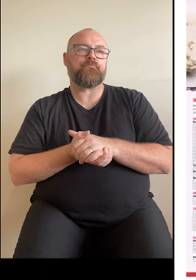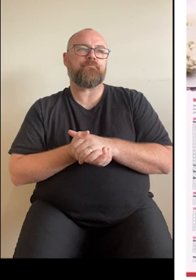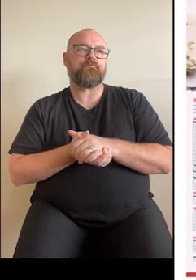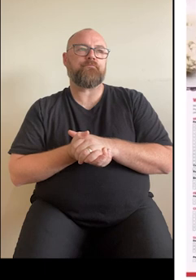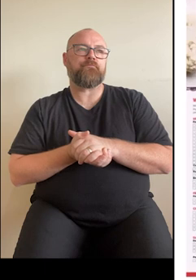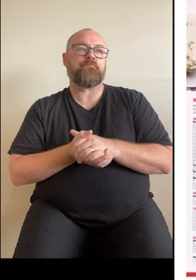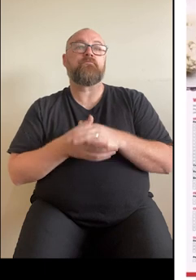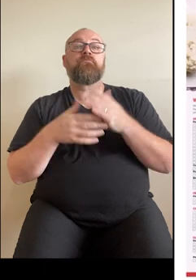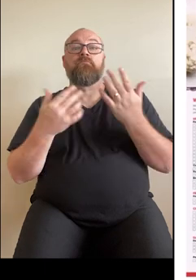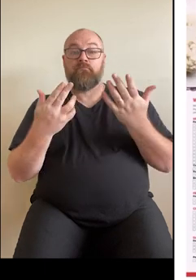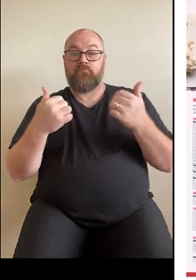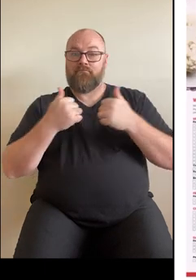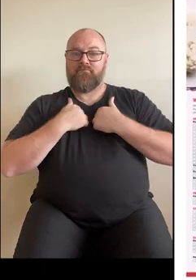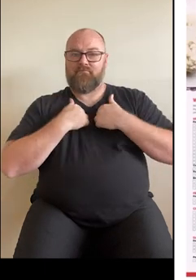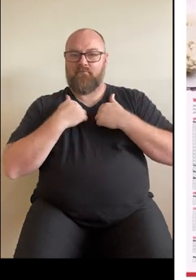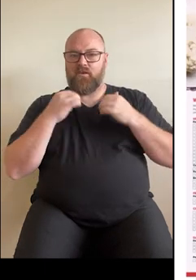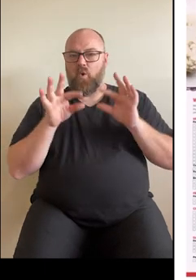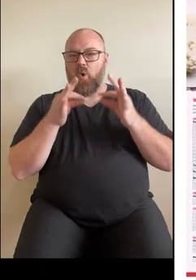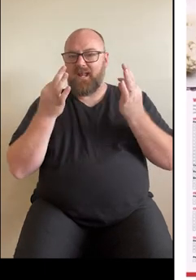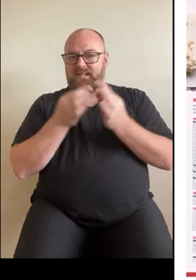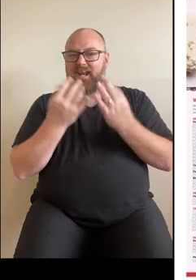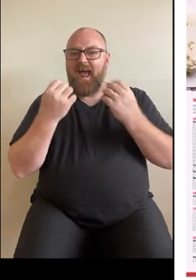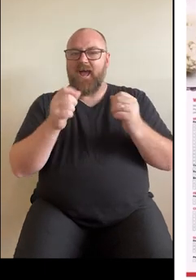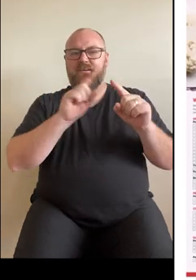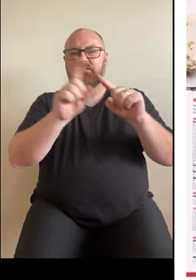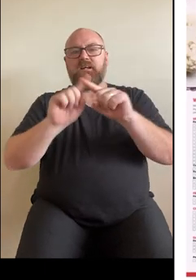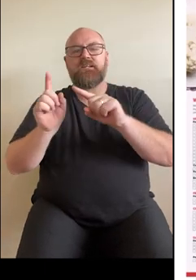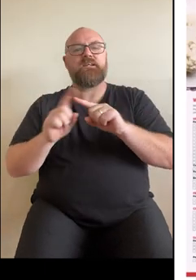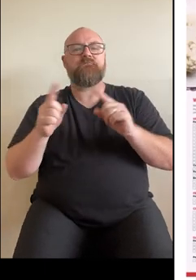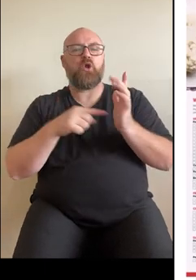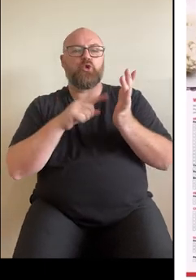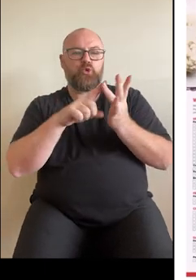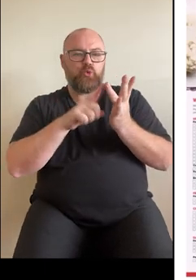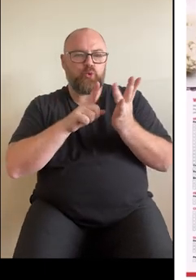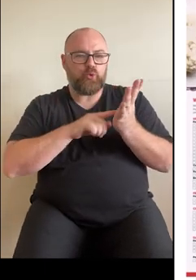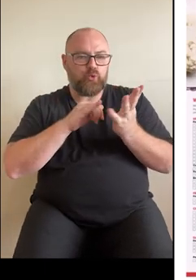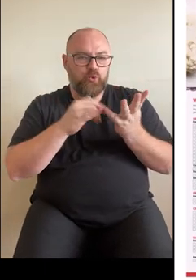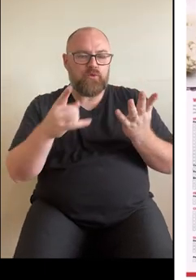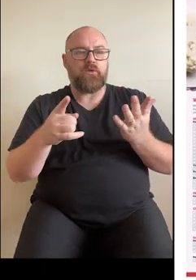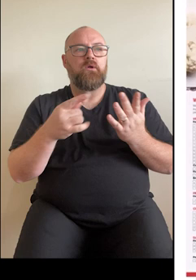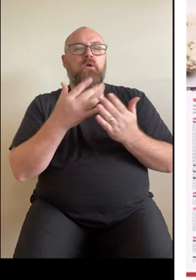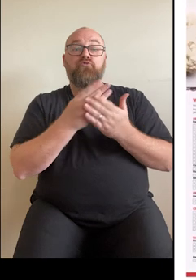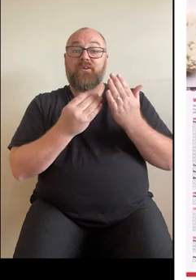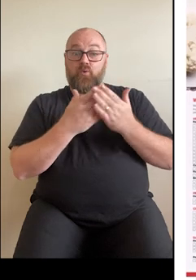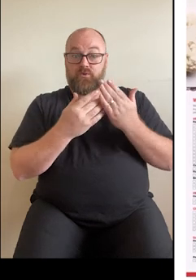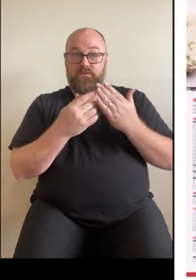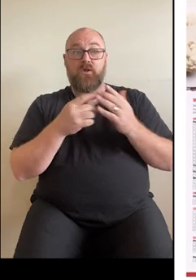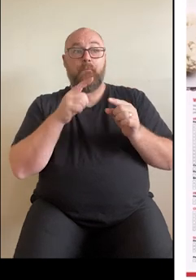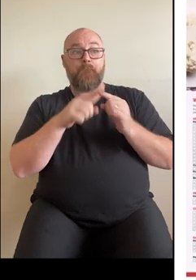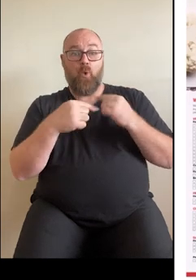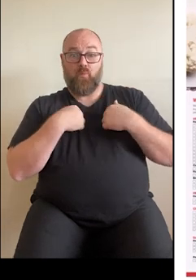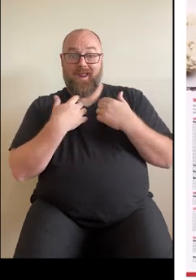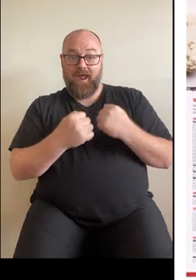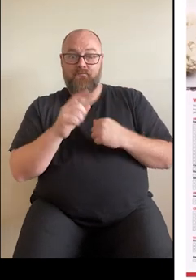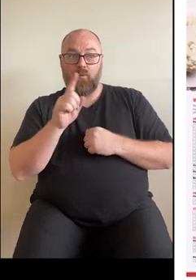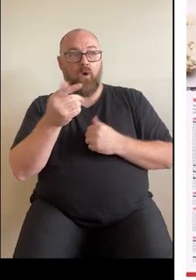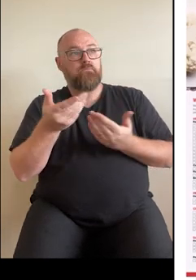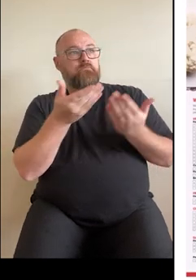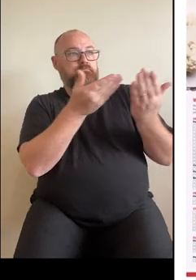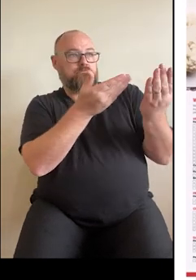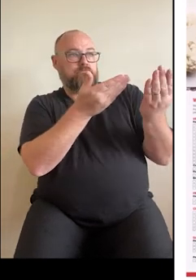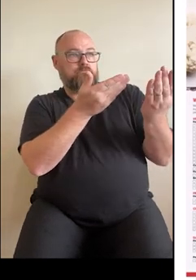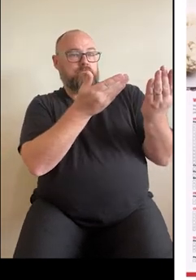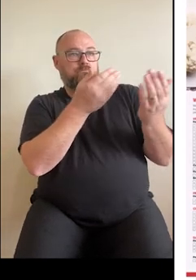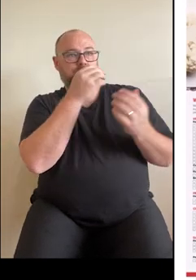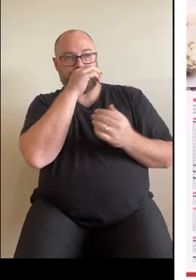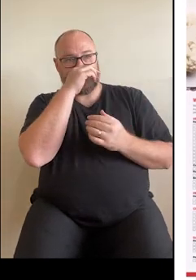The National Heart Foundation has a range of other tools and resources, and some of our most utilised resources are here to